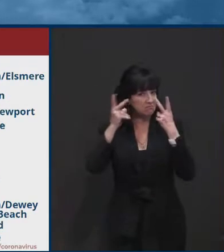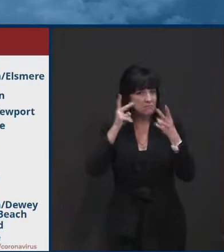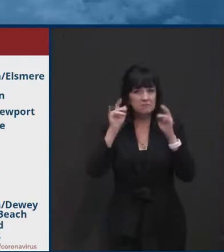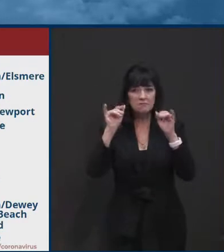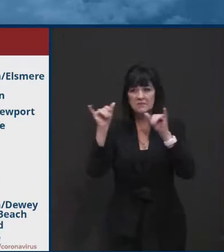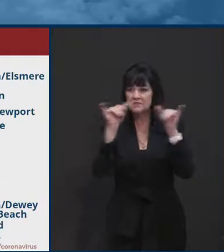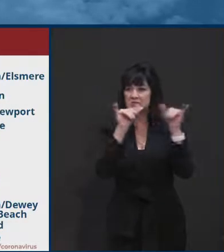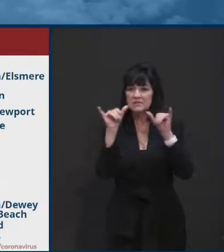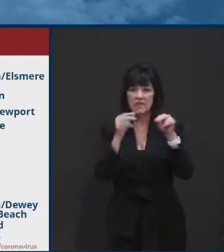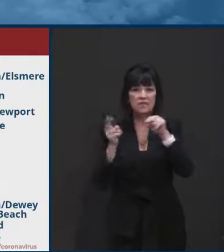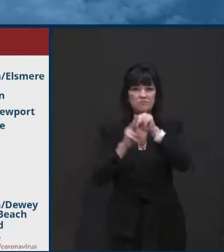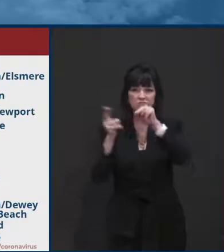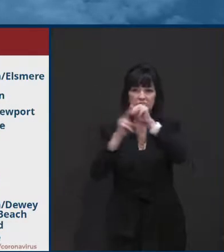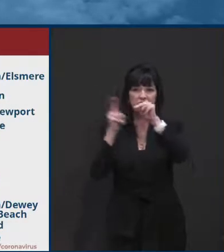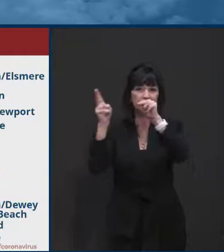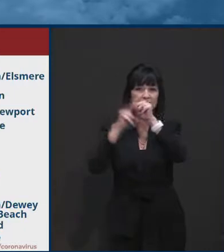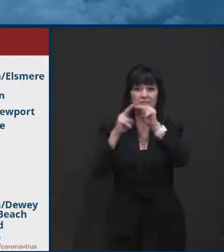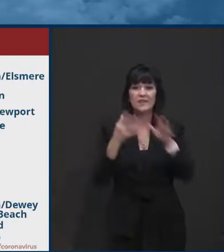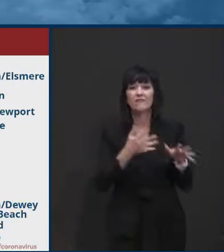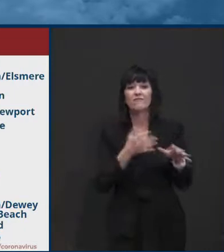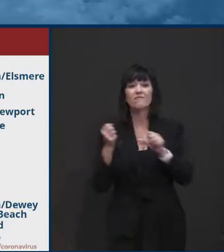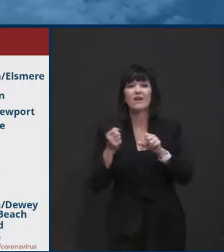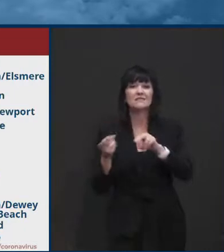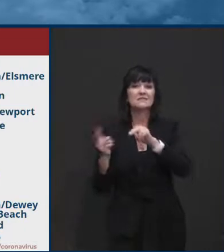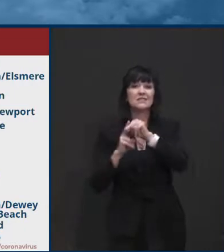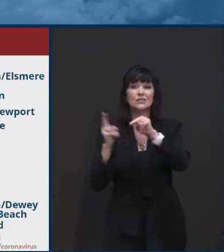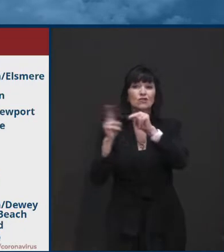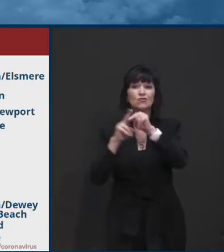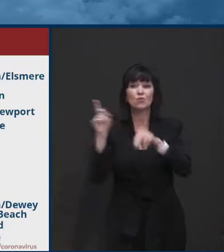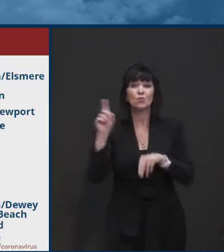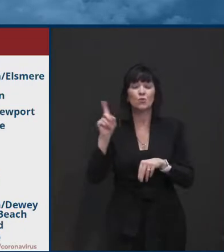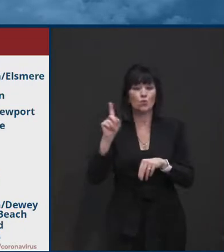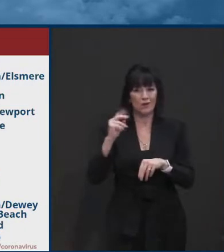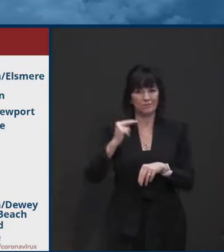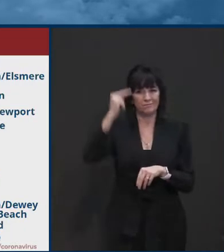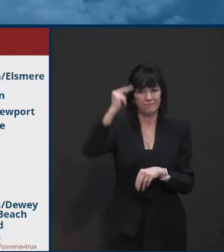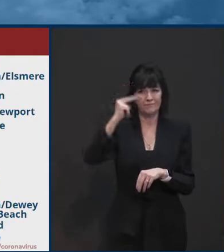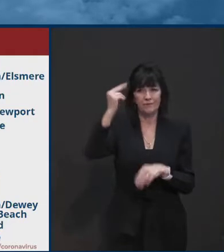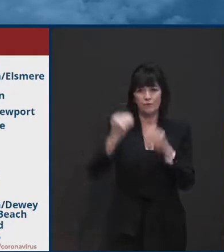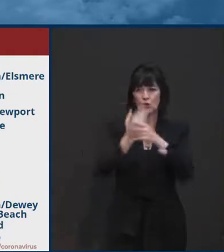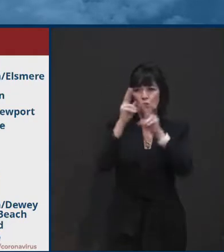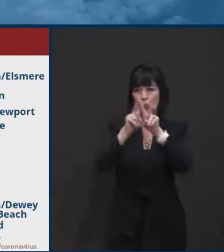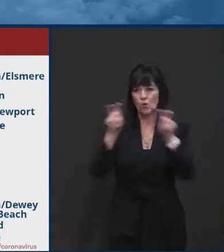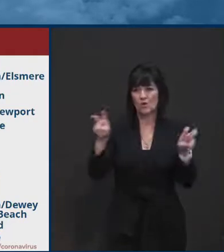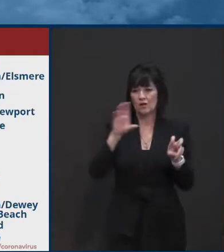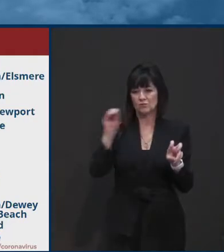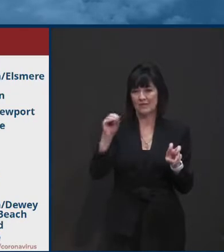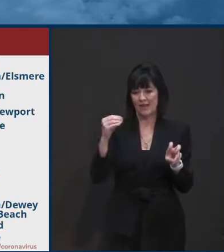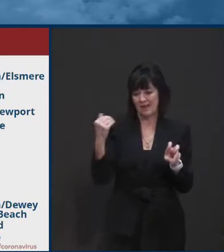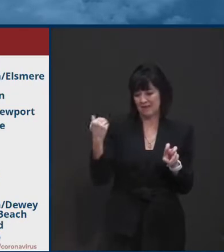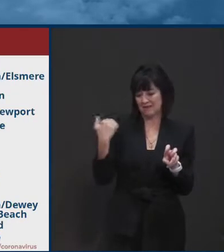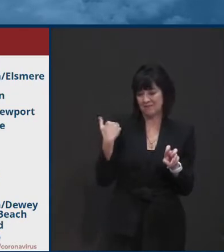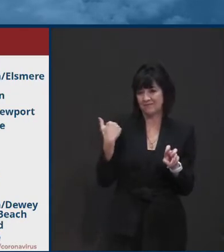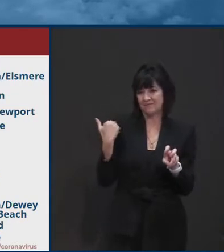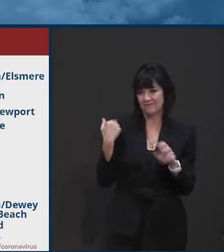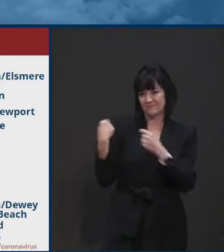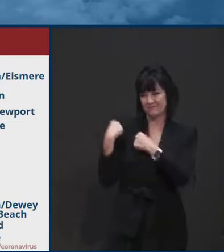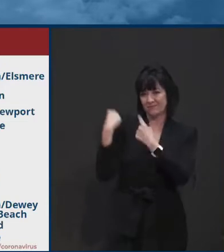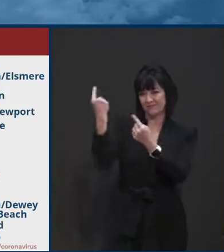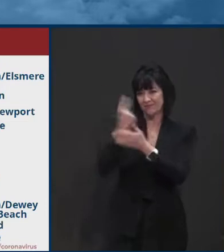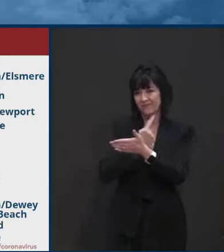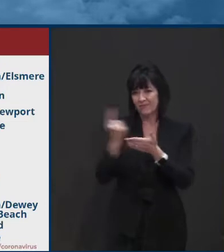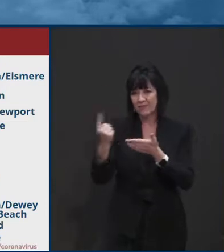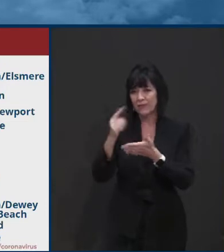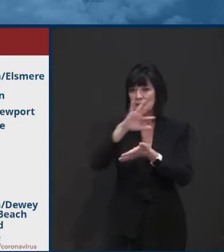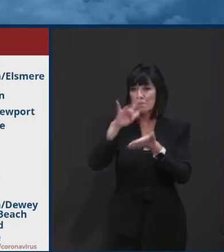fastest increases in case rates, um, were in Newcastle County this, this past week, Bear, Middletown,